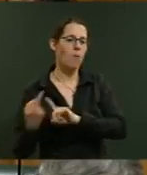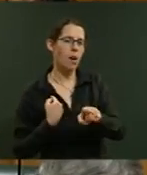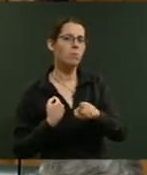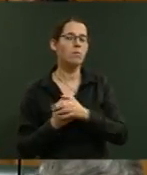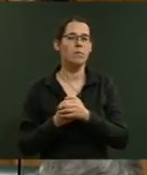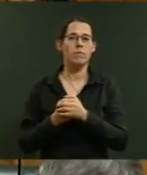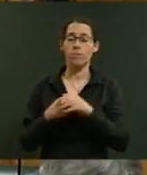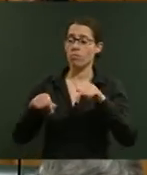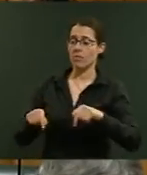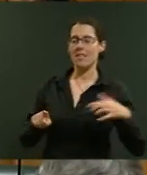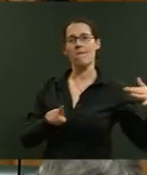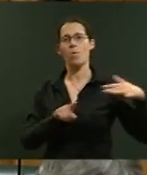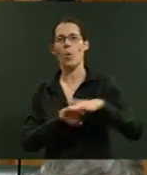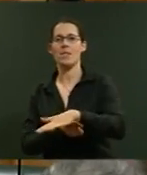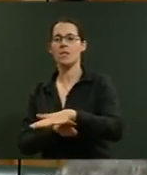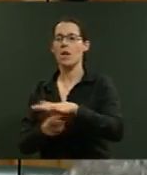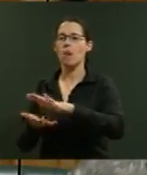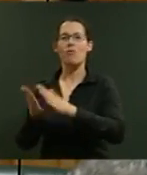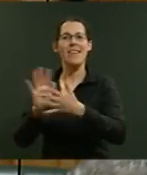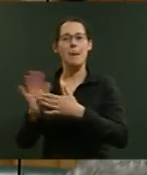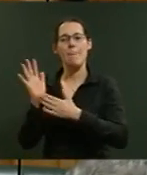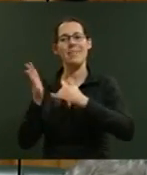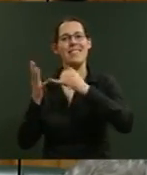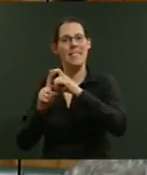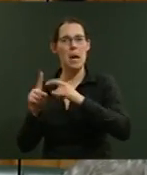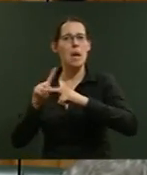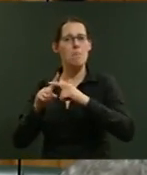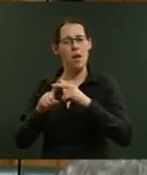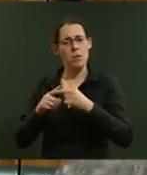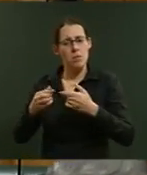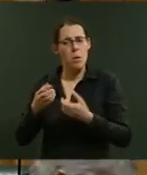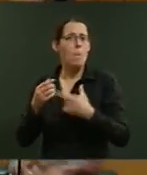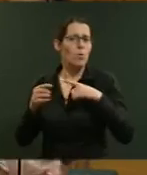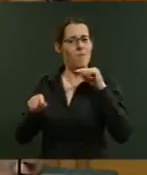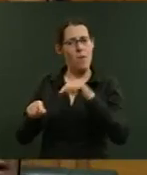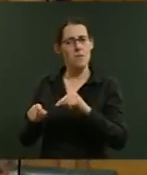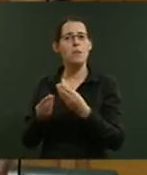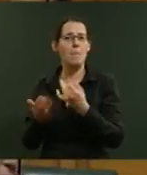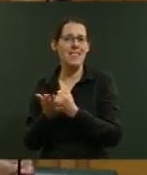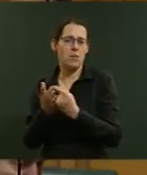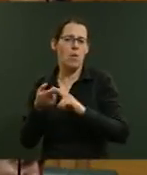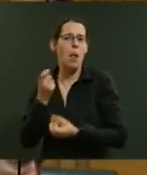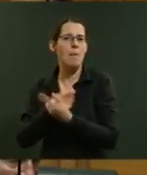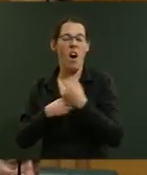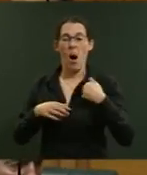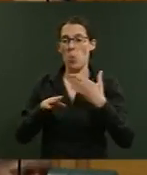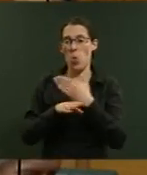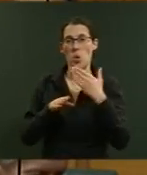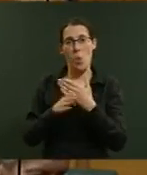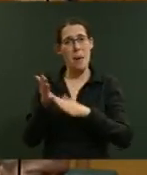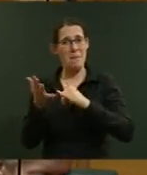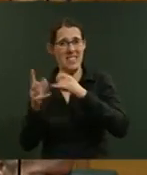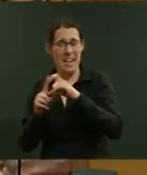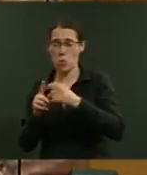This influenced practice at MSD and, as a result, some mistakes still occur. I'm working with MSD to undo the damage to ensure